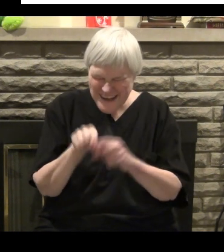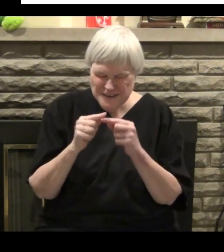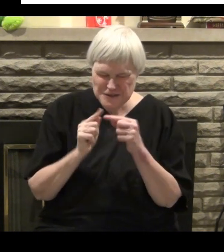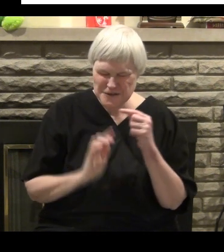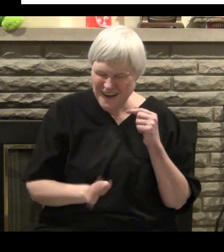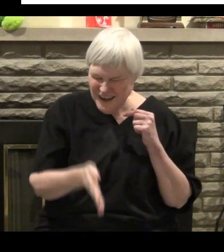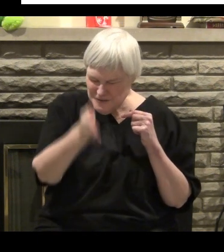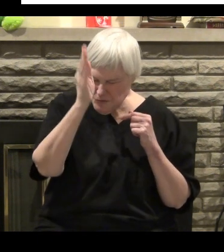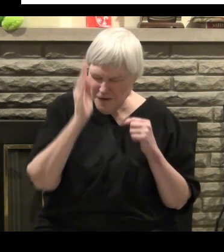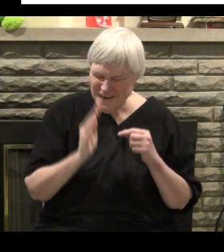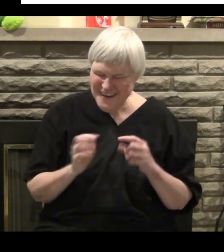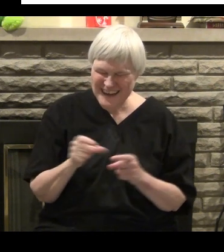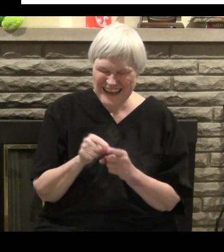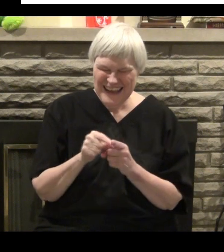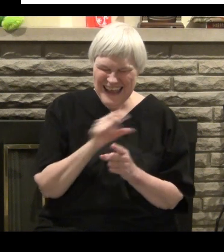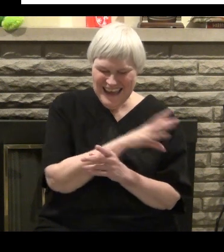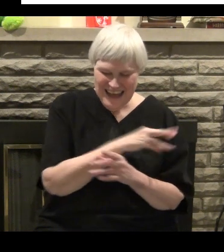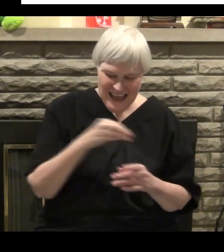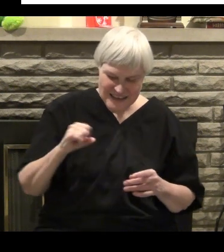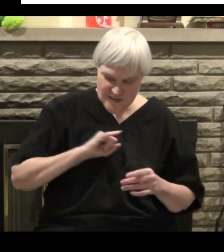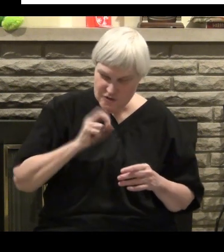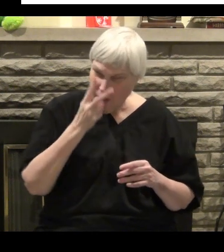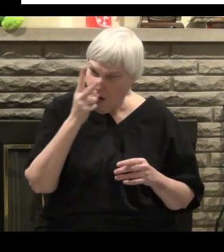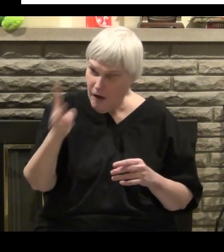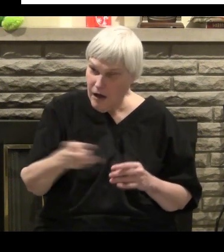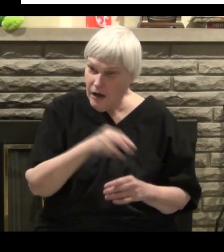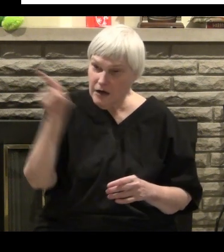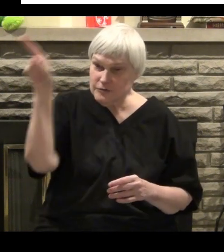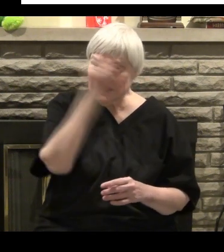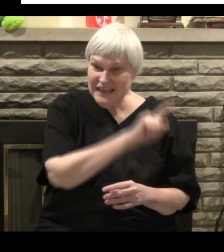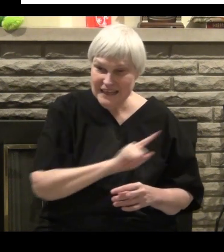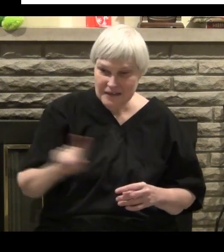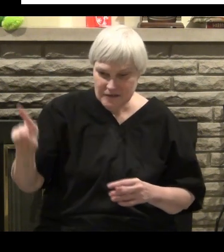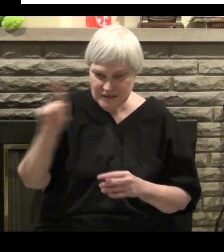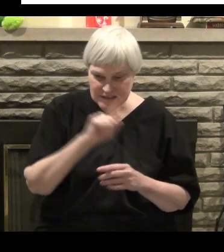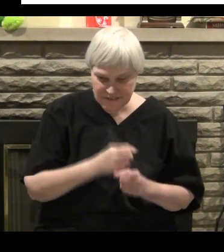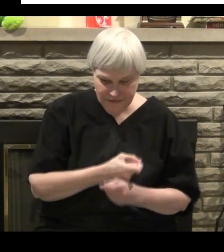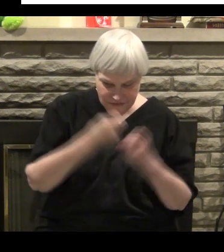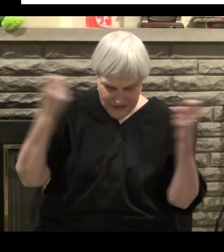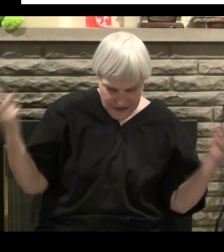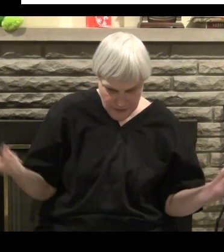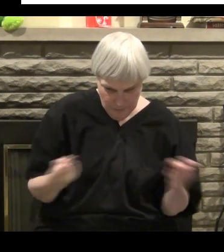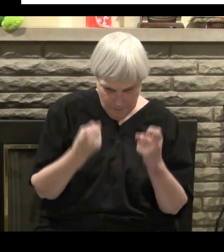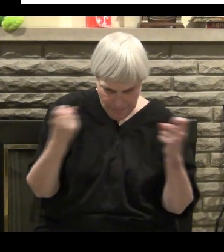was right and what was wrong in that sense like that so much. I was looking at things more along the lines of a sin.